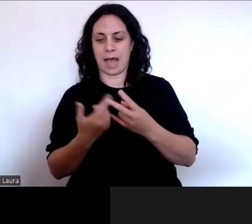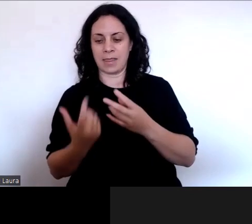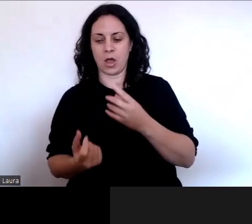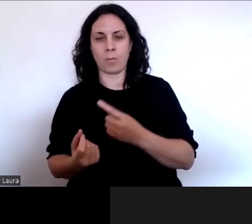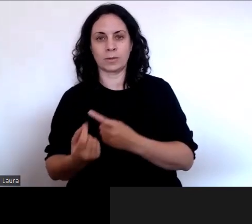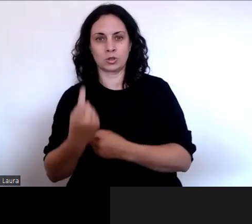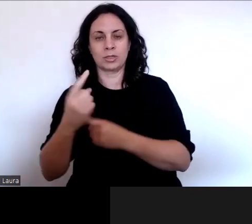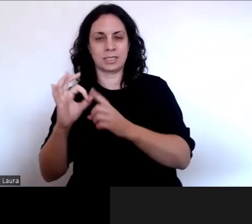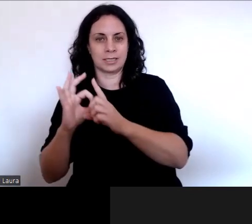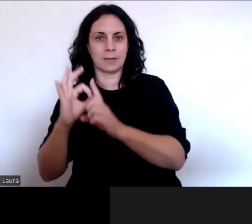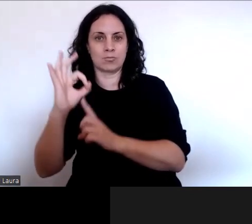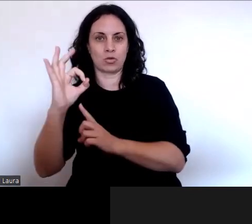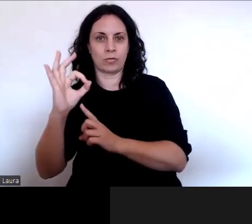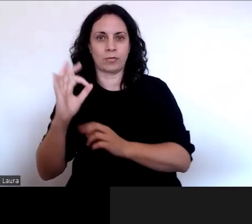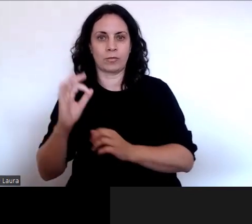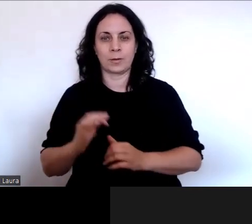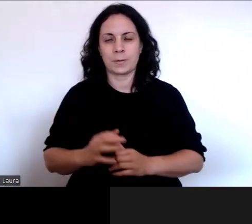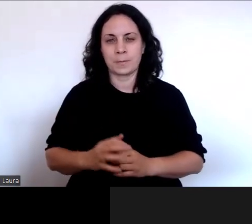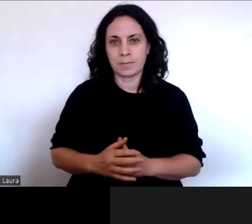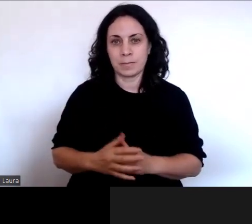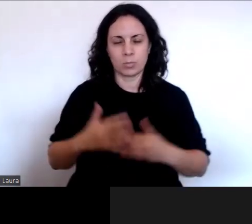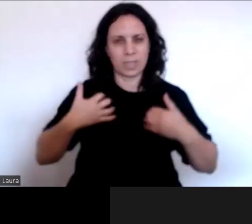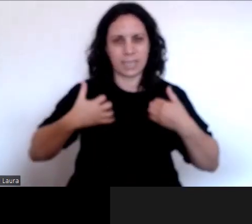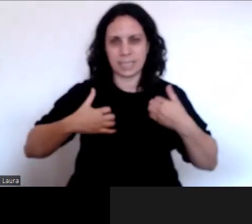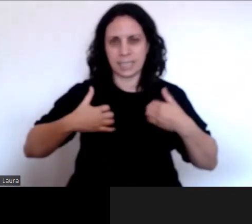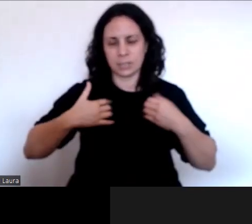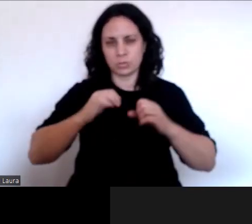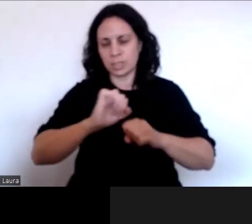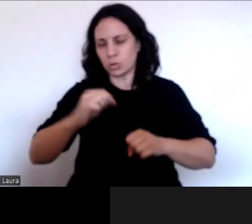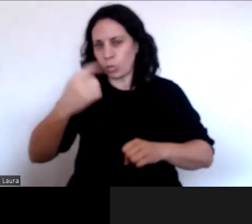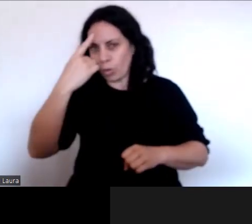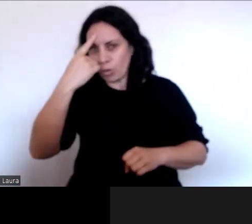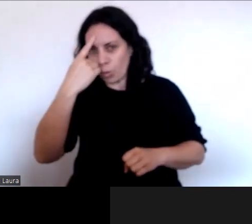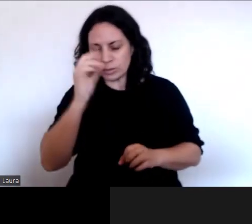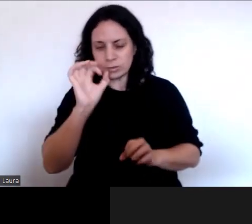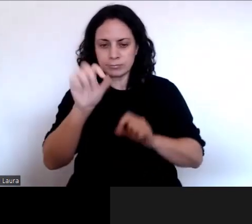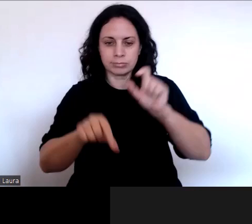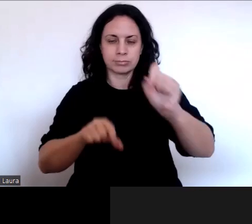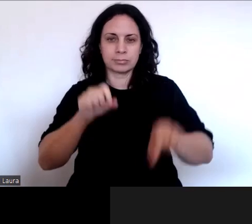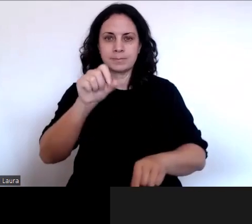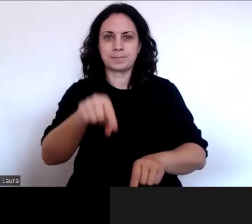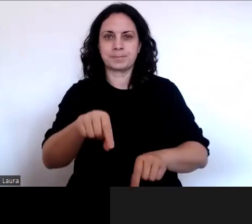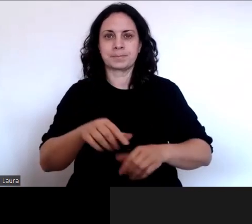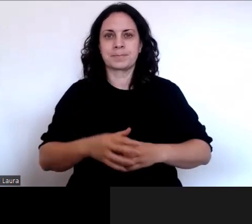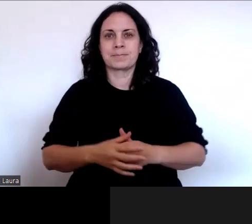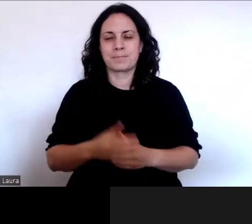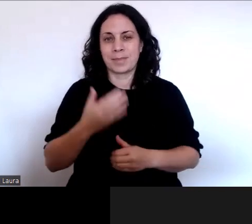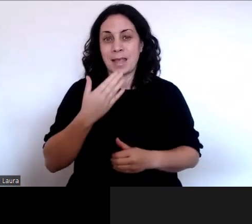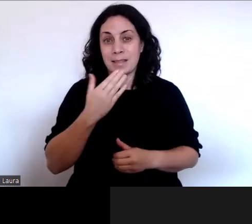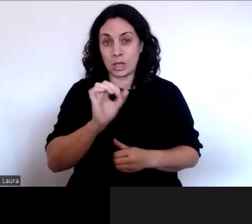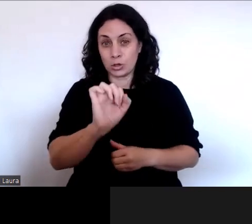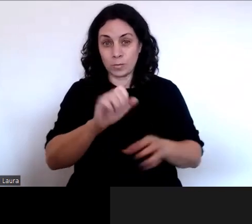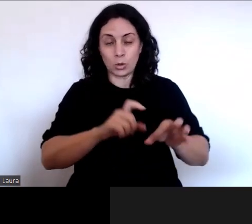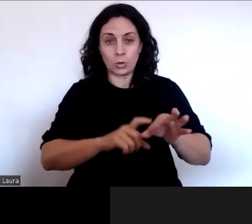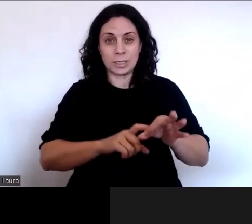in any thoughts that you might have on that. Thank you for the question.